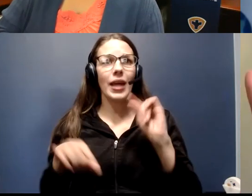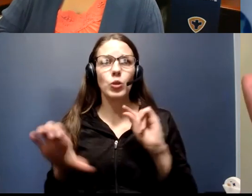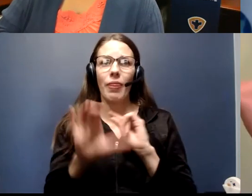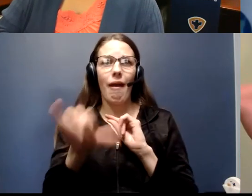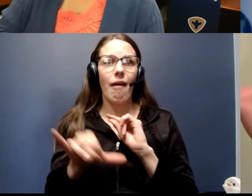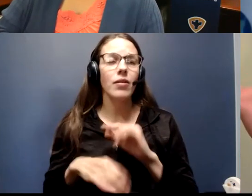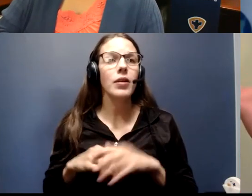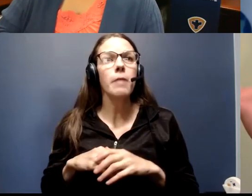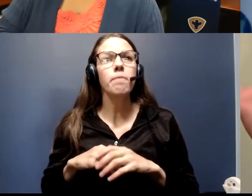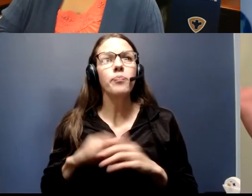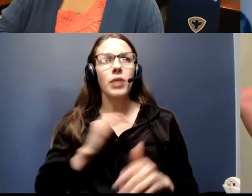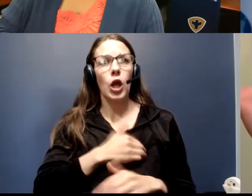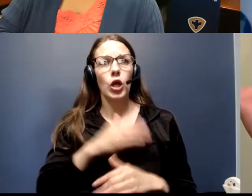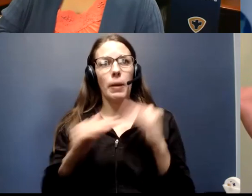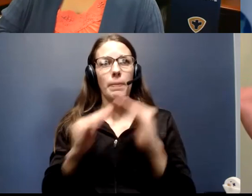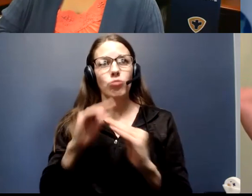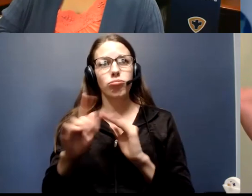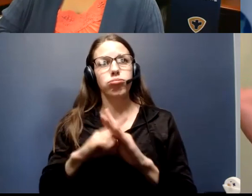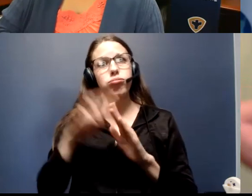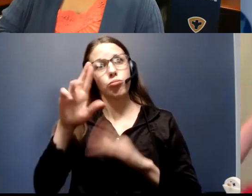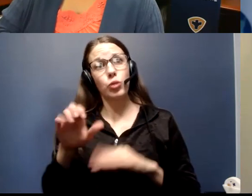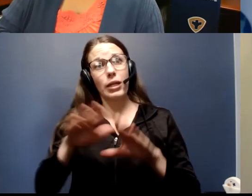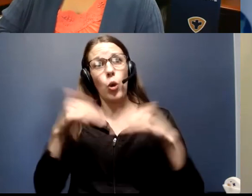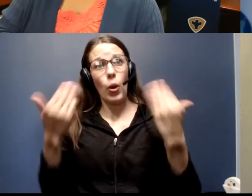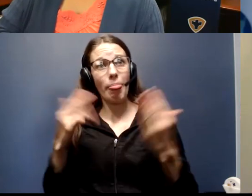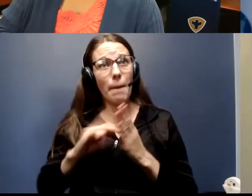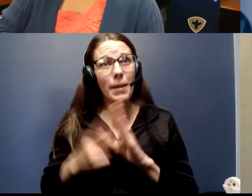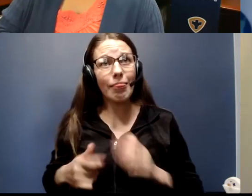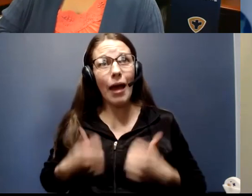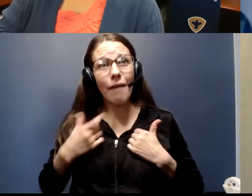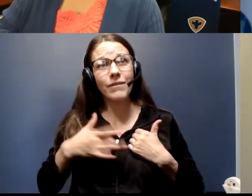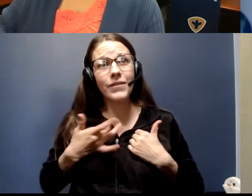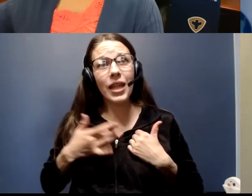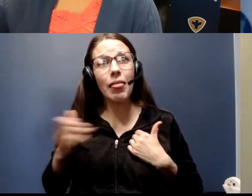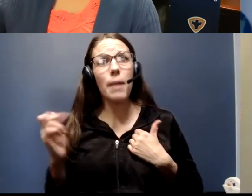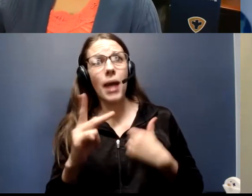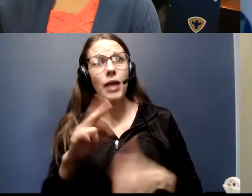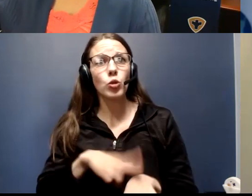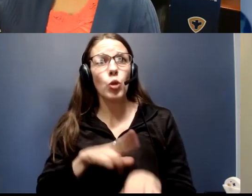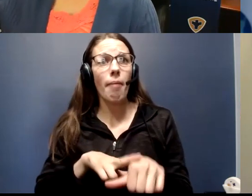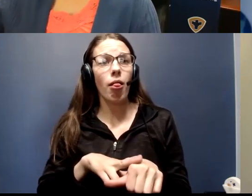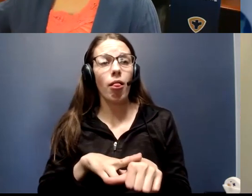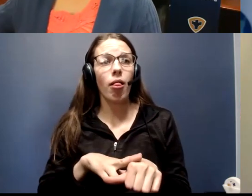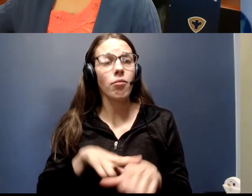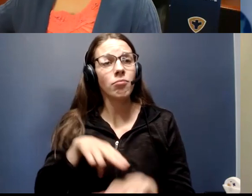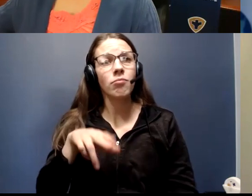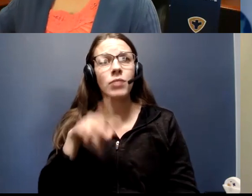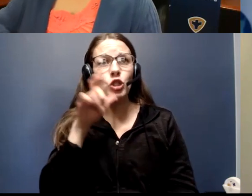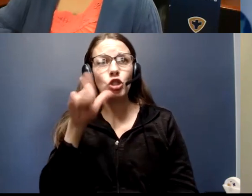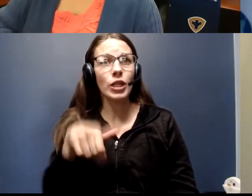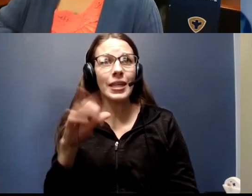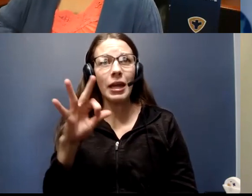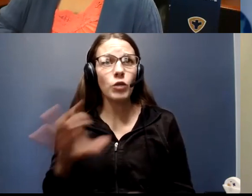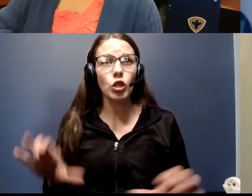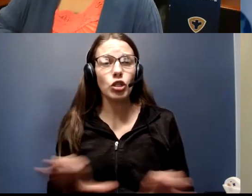Since our community is starting to reopen, does that mean life should feel like it's getting back to normal? It shouldn't if you're doing